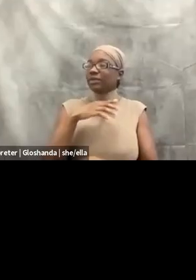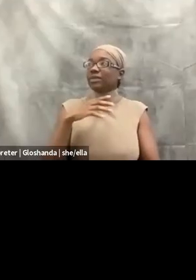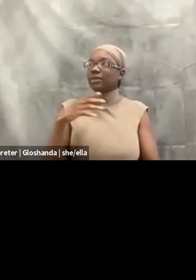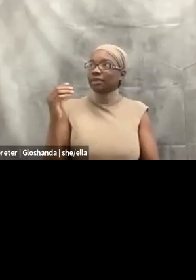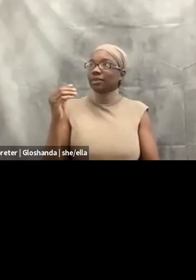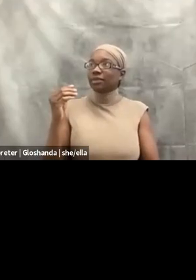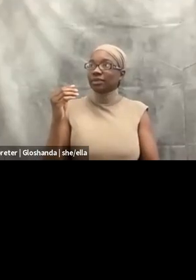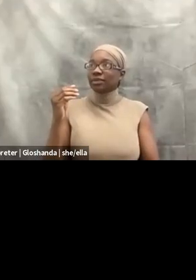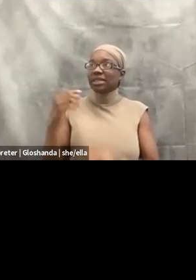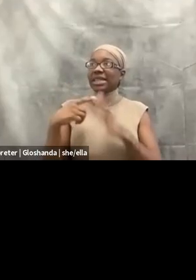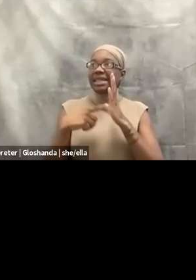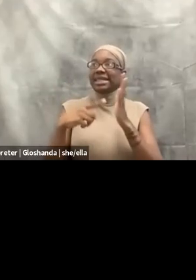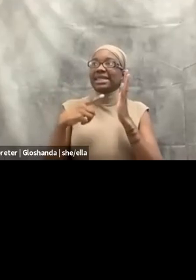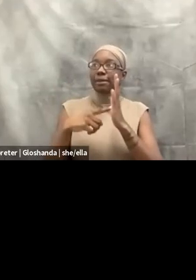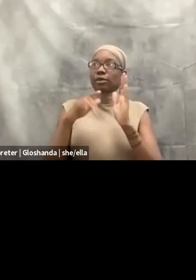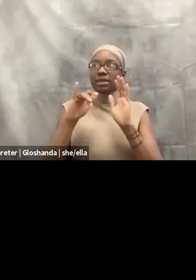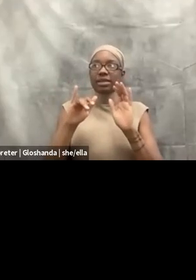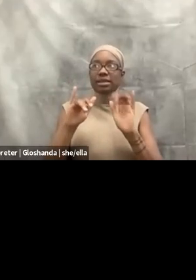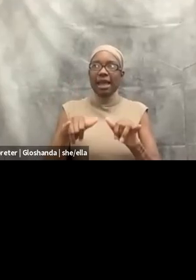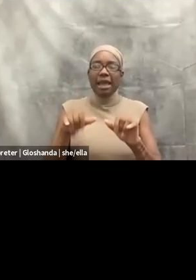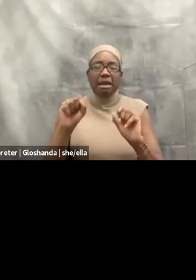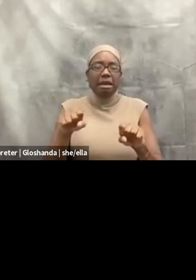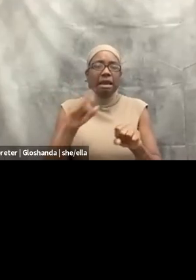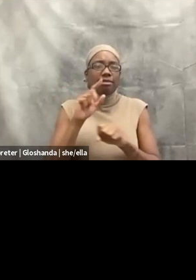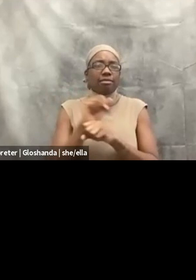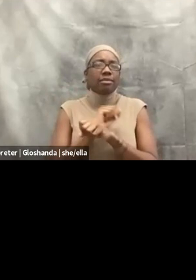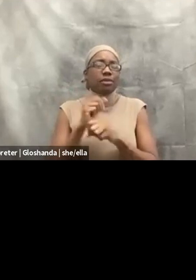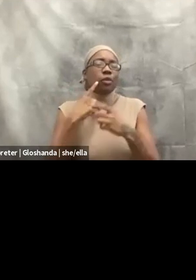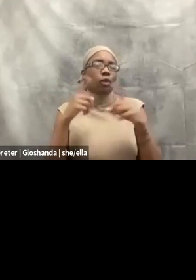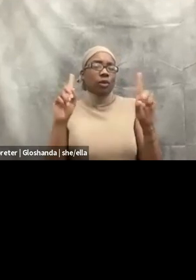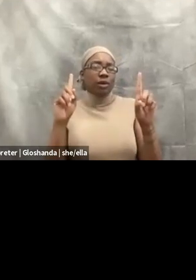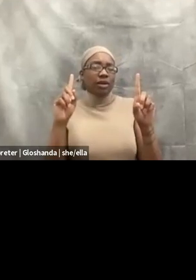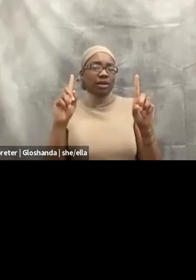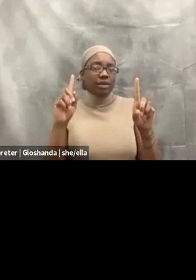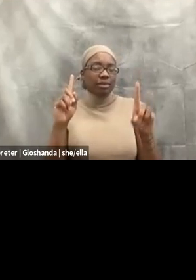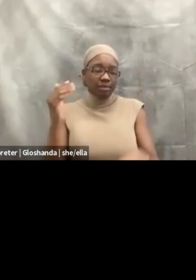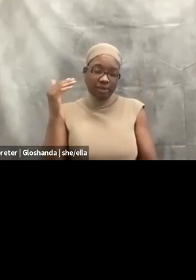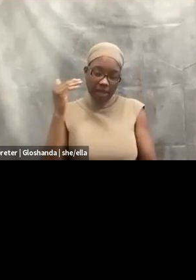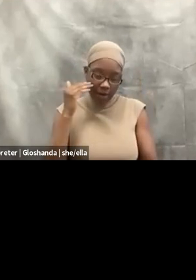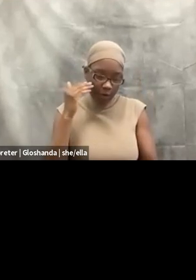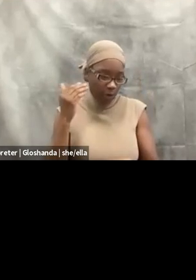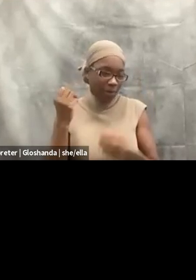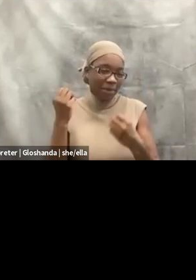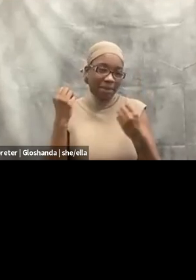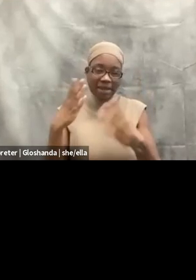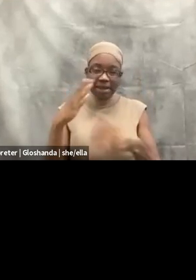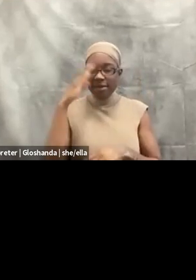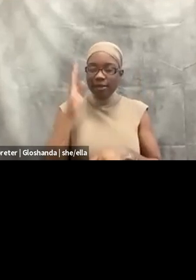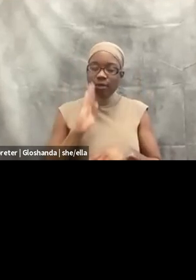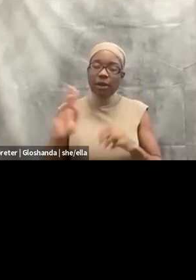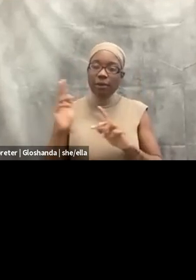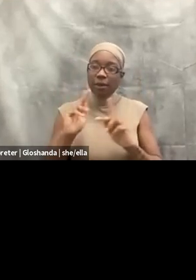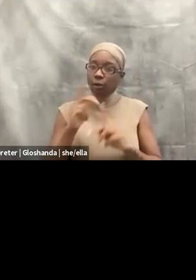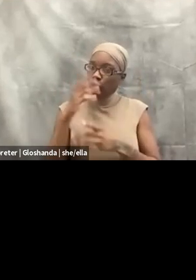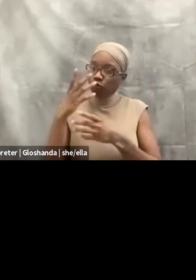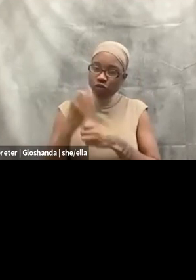and examples that this can actually work because I know most black and brown people distrust police, but they often feel